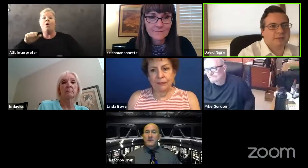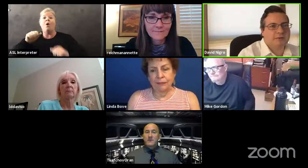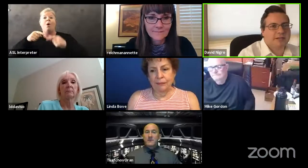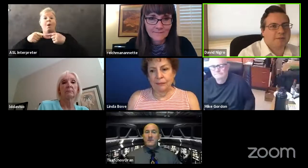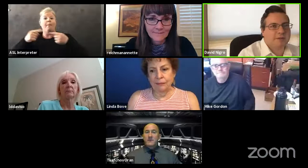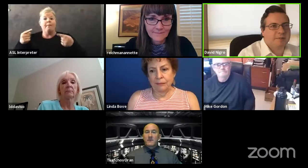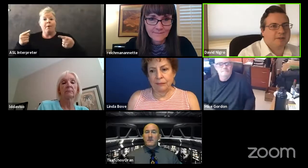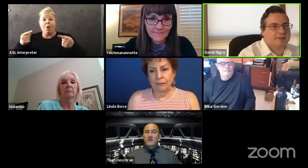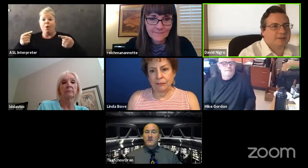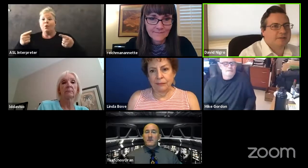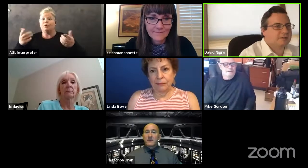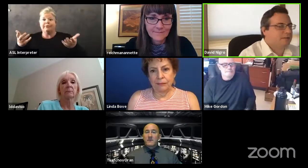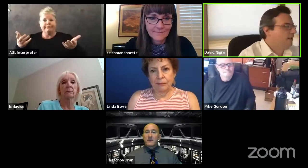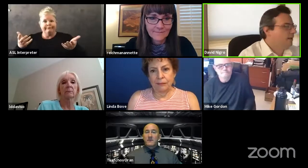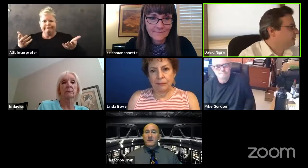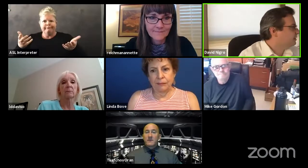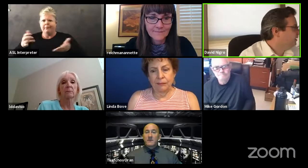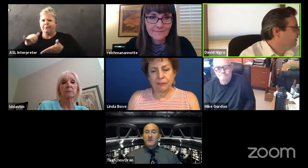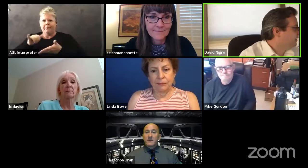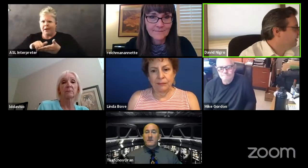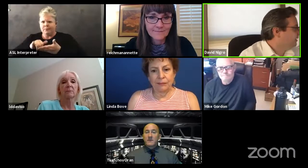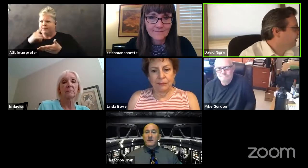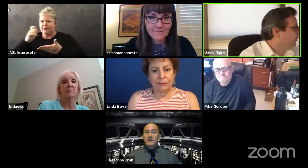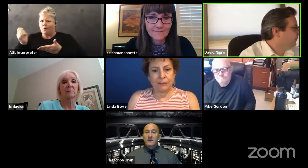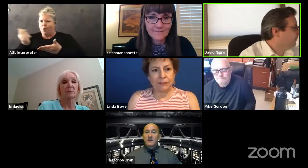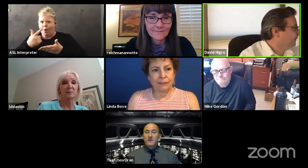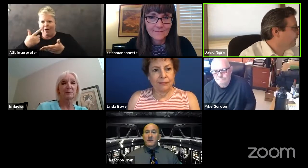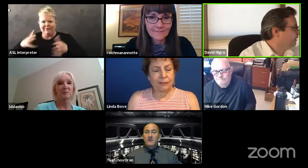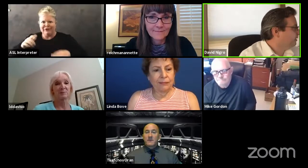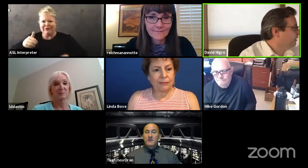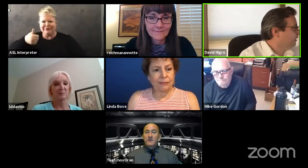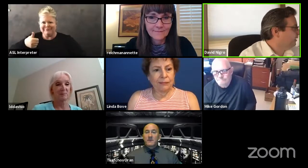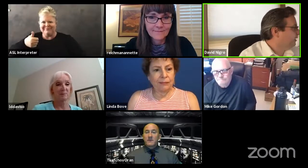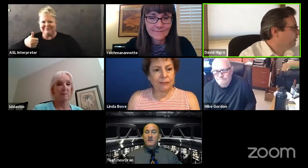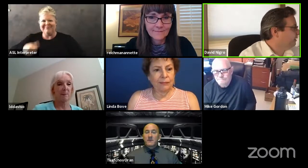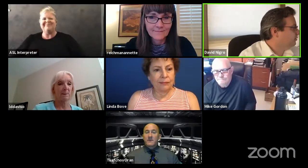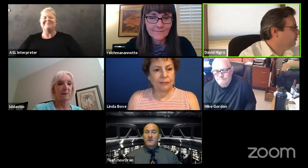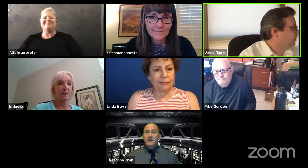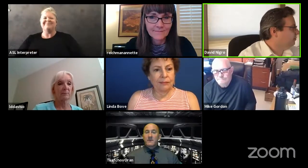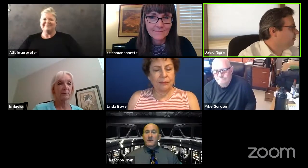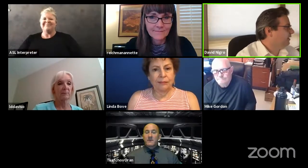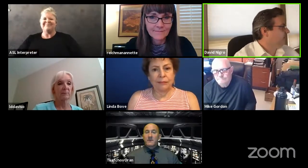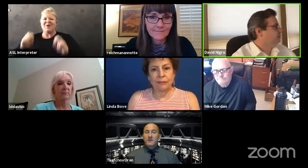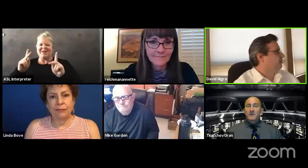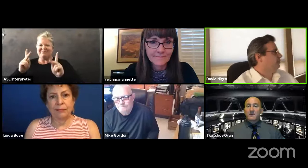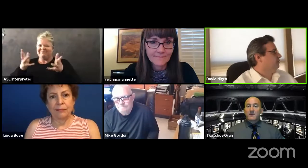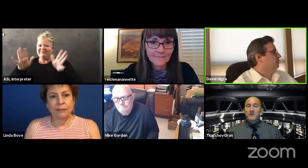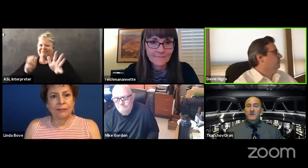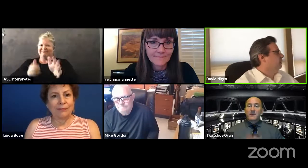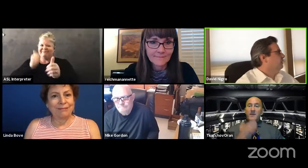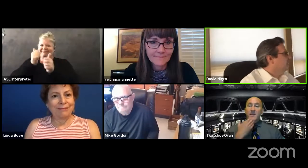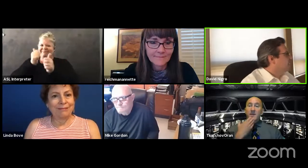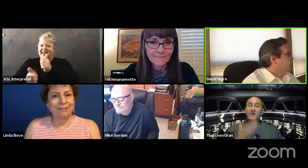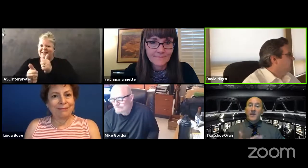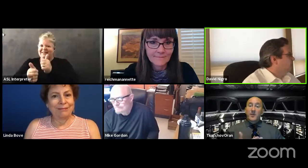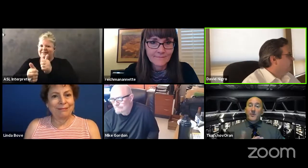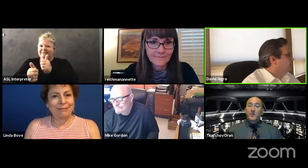well i wish there can't be because it's unanimous um and uh that motion passes so